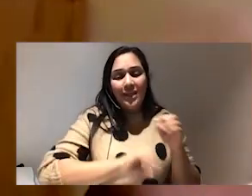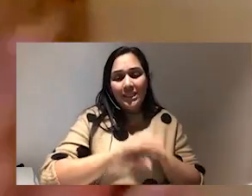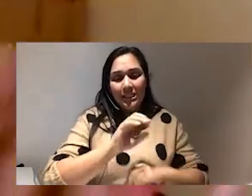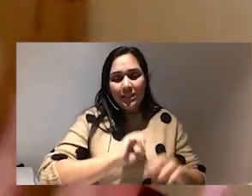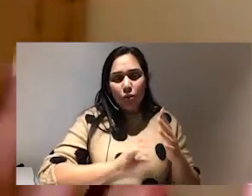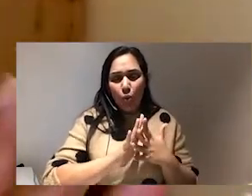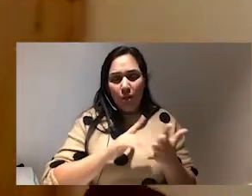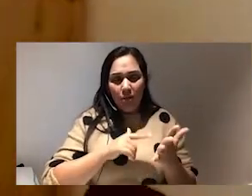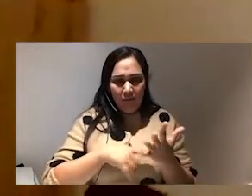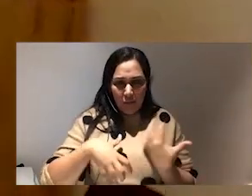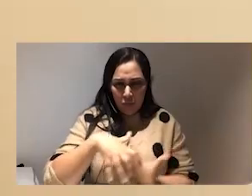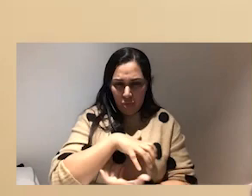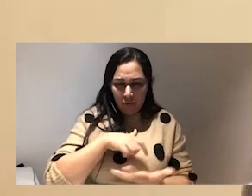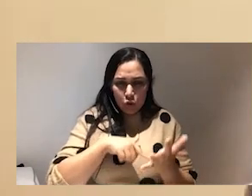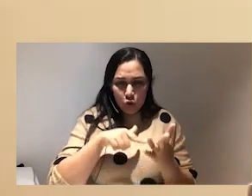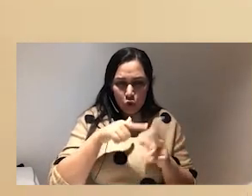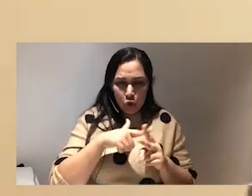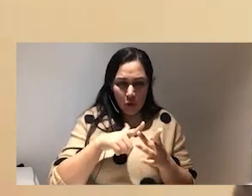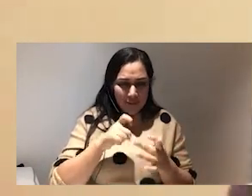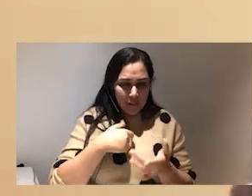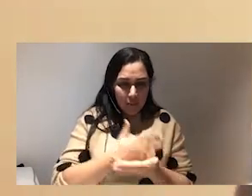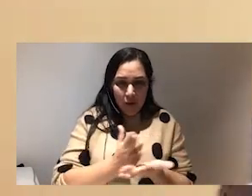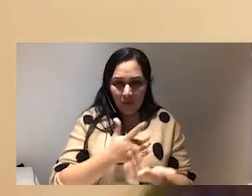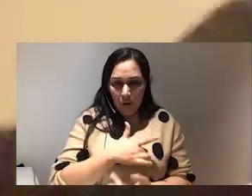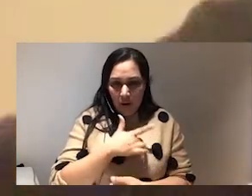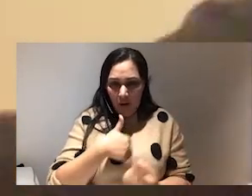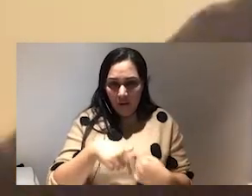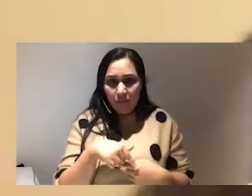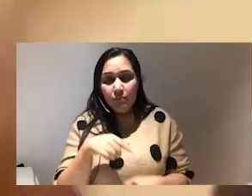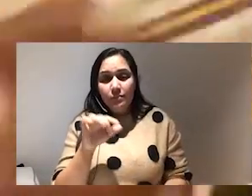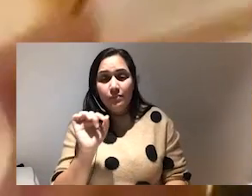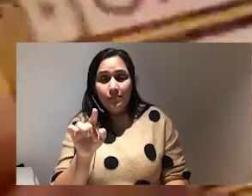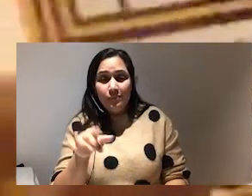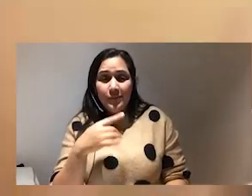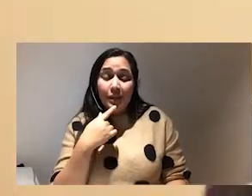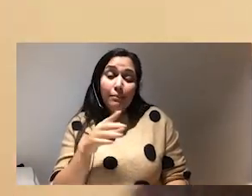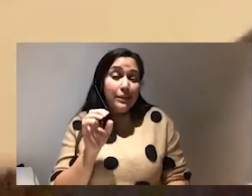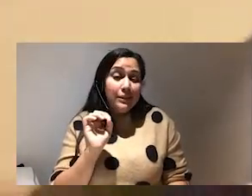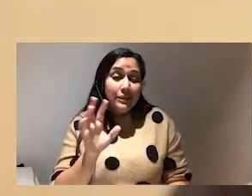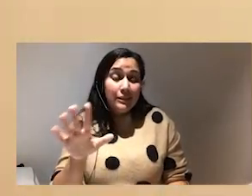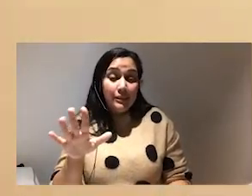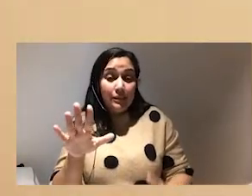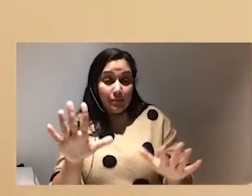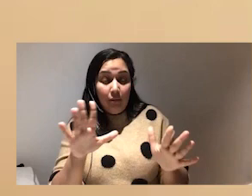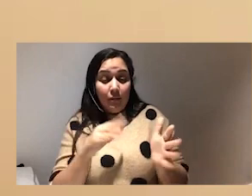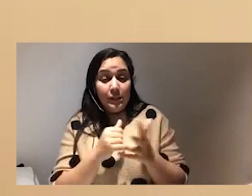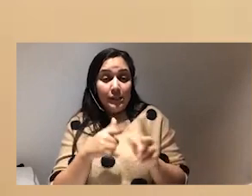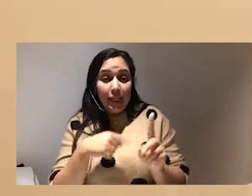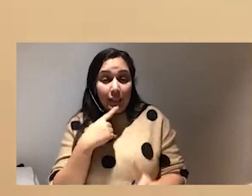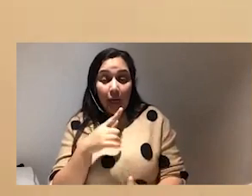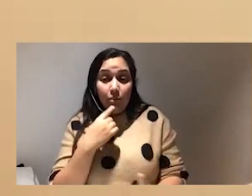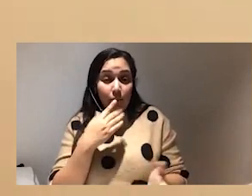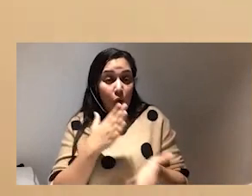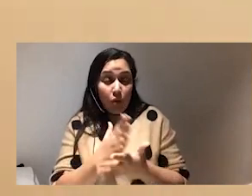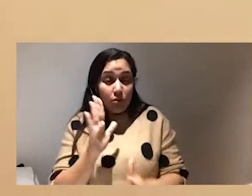most kind of toxic parts of our lives however let me tell you to sell this book yeah i'm gonna i i'm gonna be real